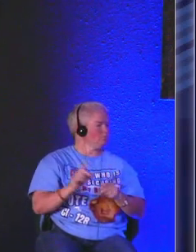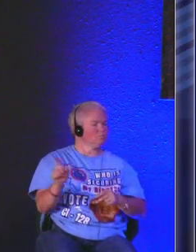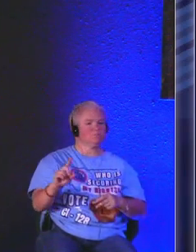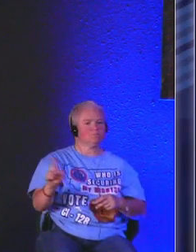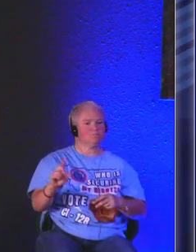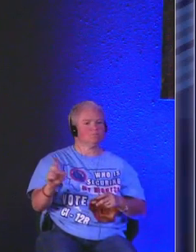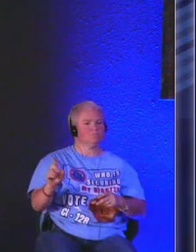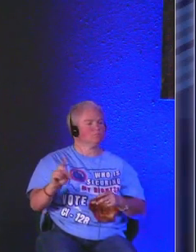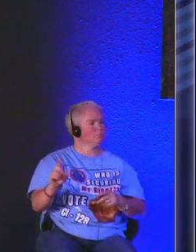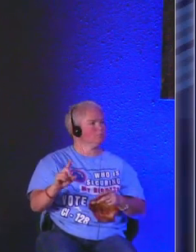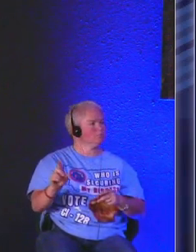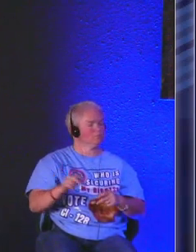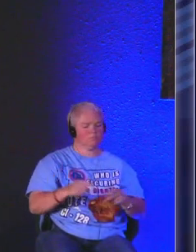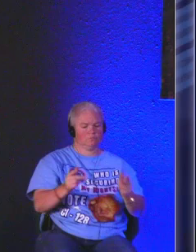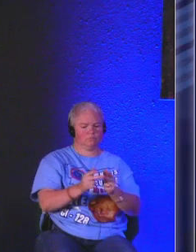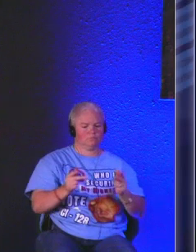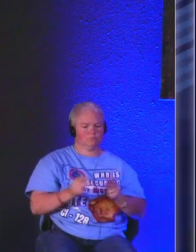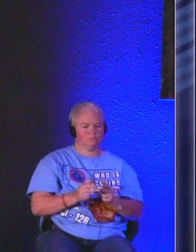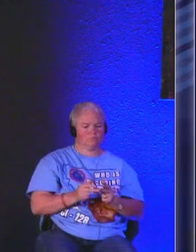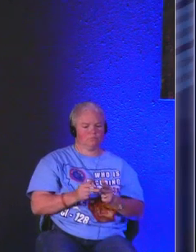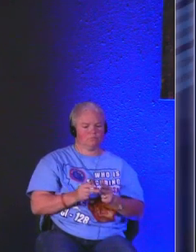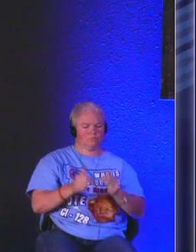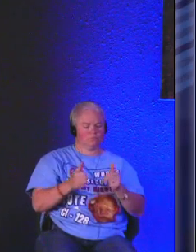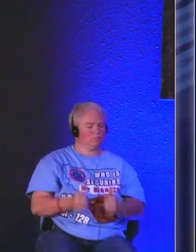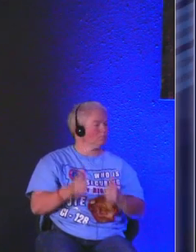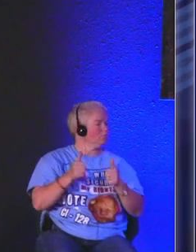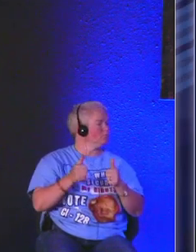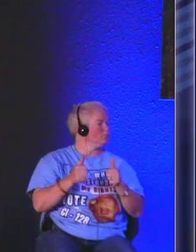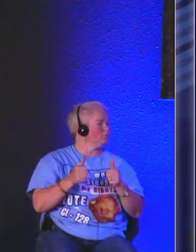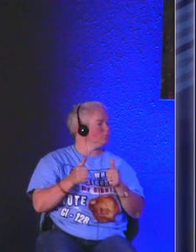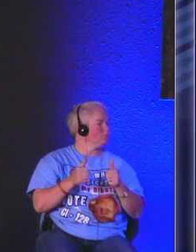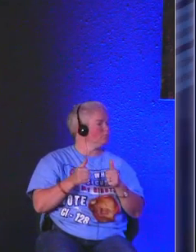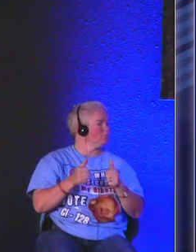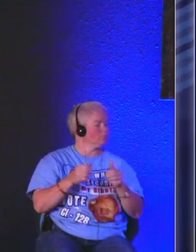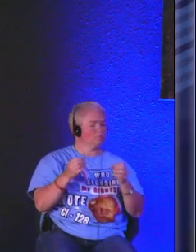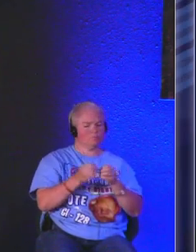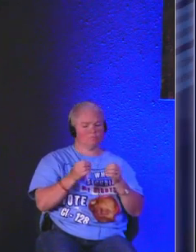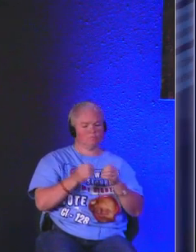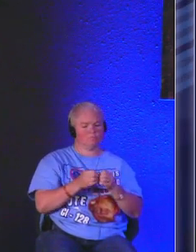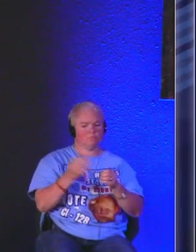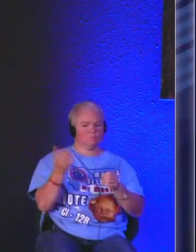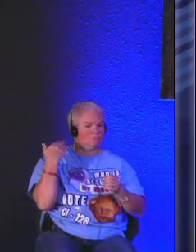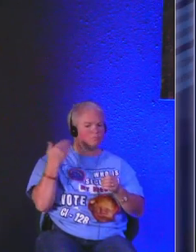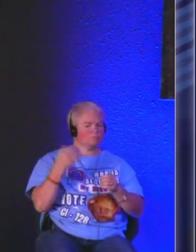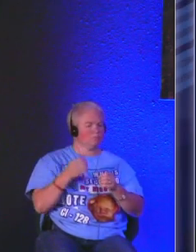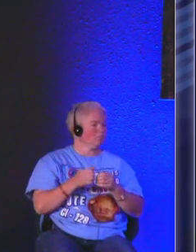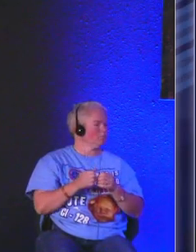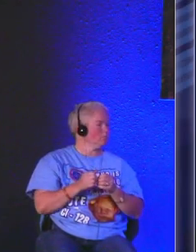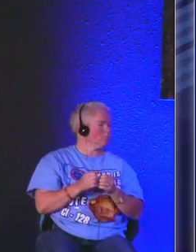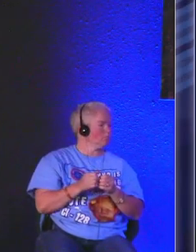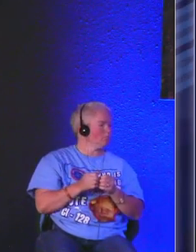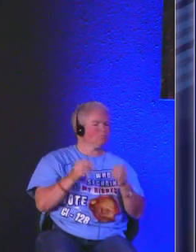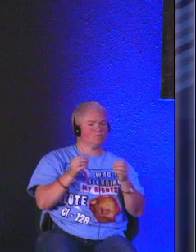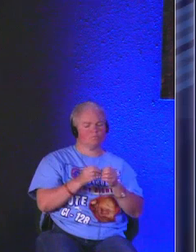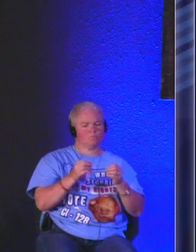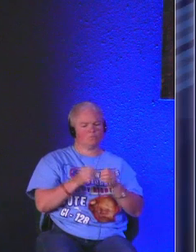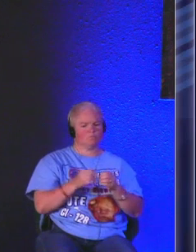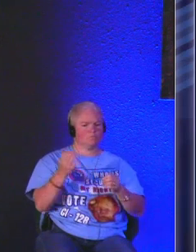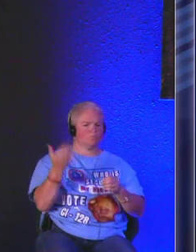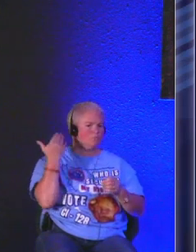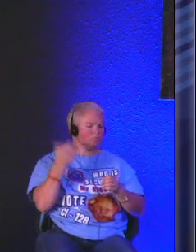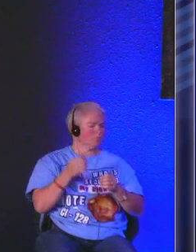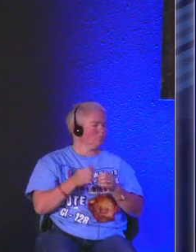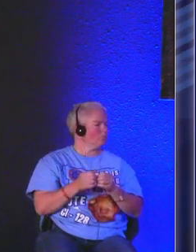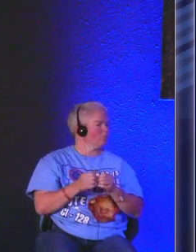there have you ever been in a situation like this later in life sometimes much later you you've thought